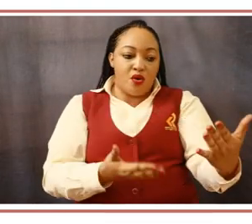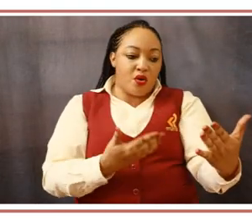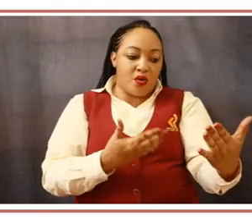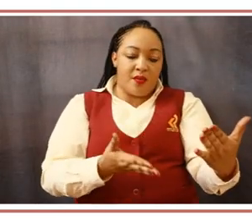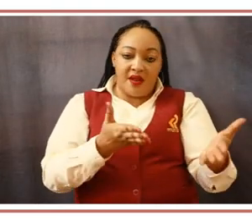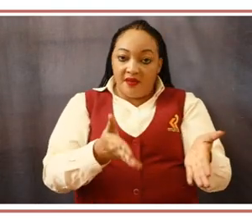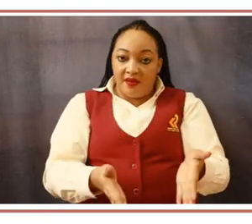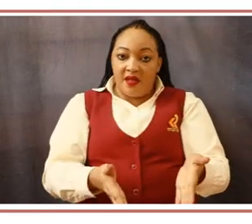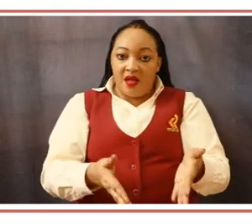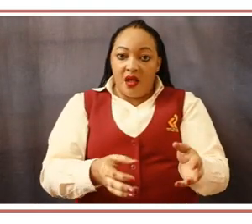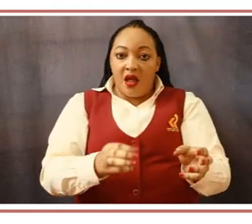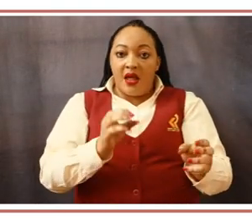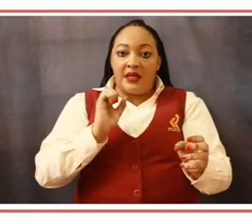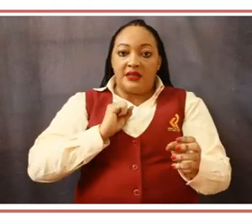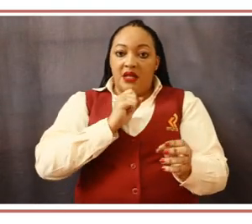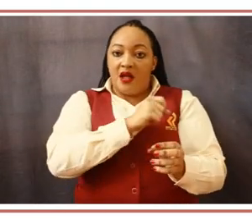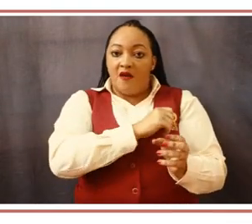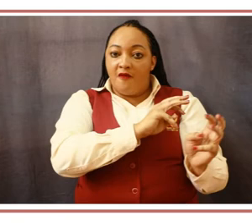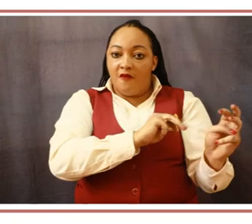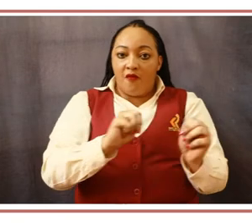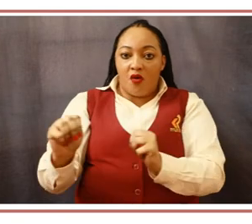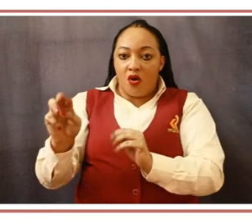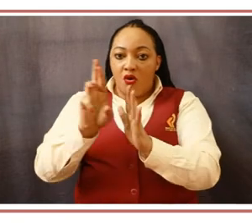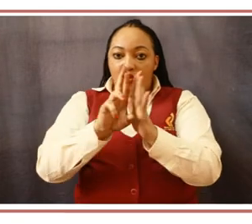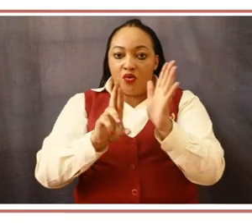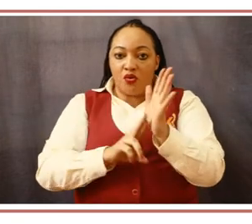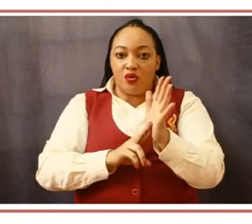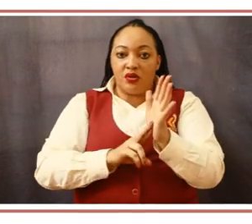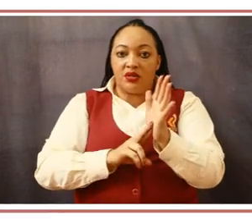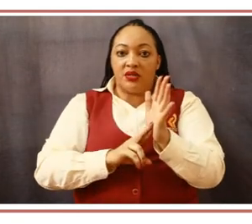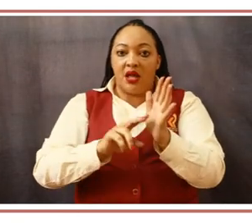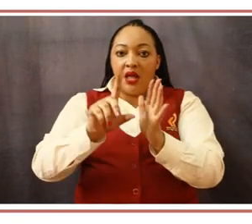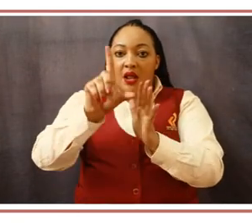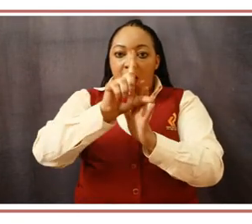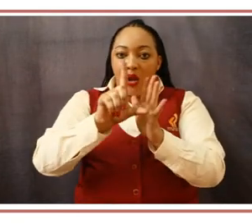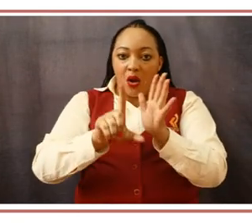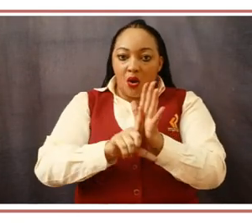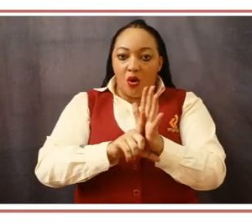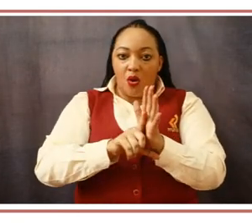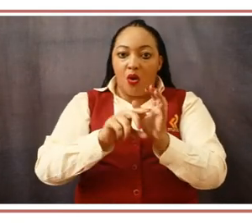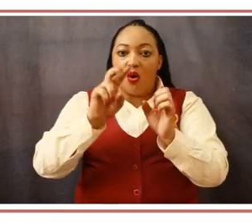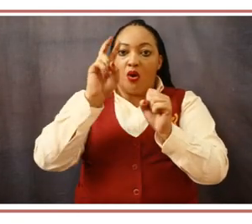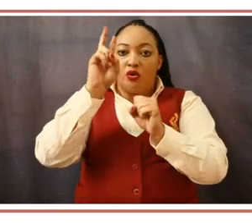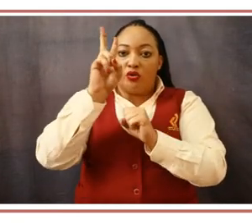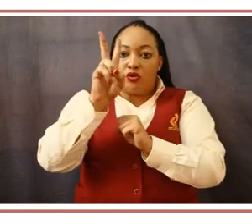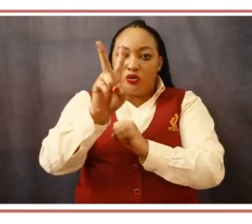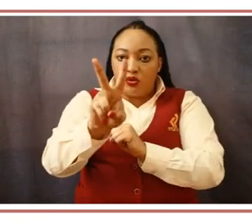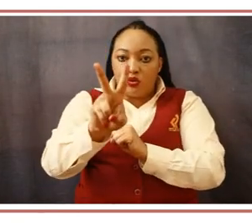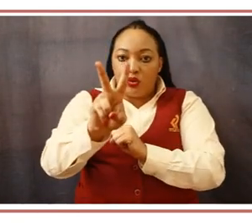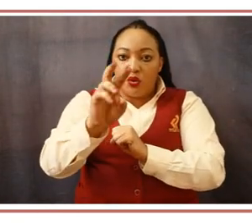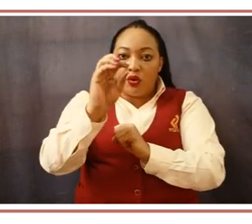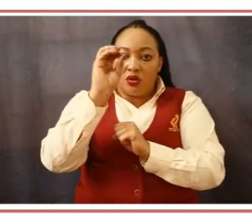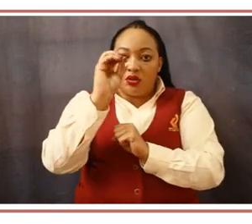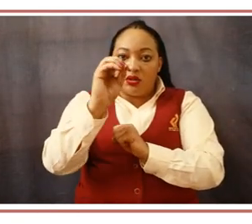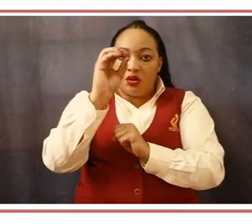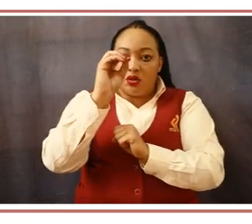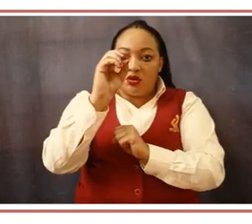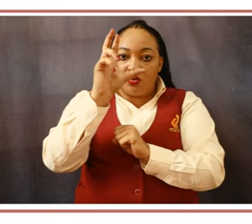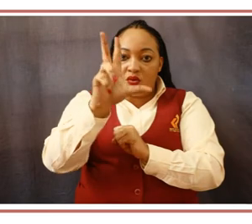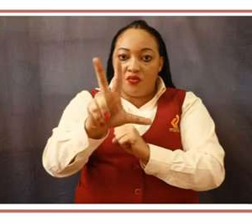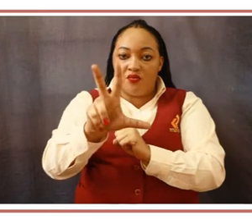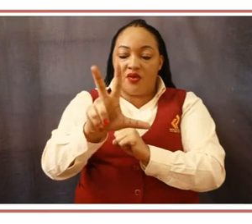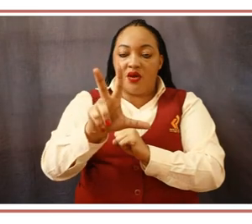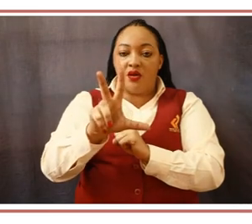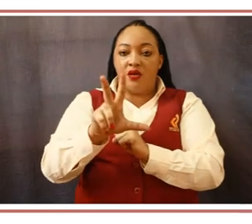examine and resolve all matters involving former employees, pensioners and creditors expeditiously depending